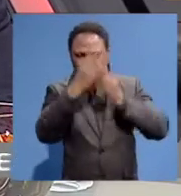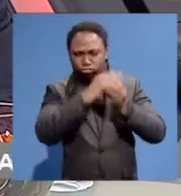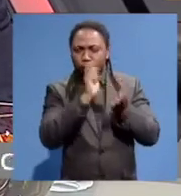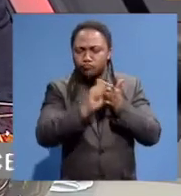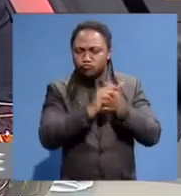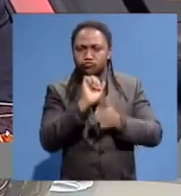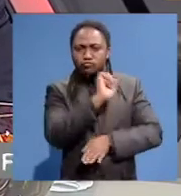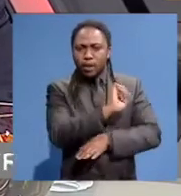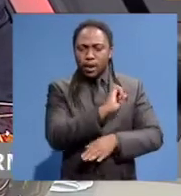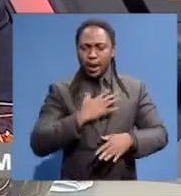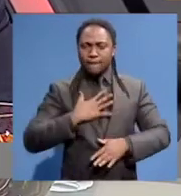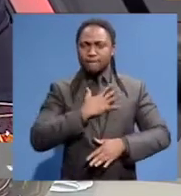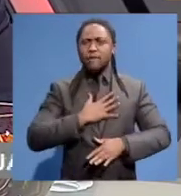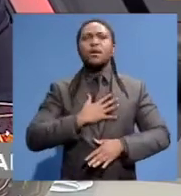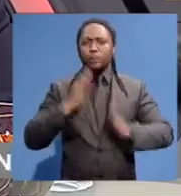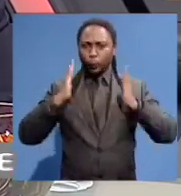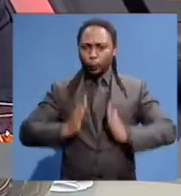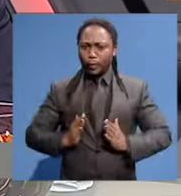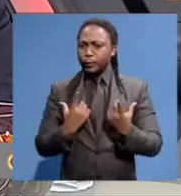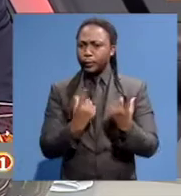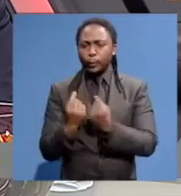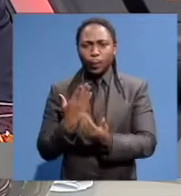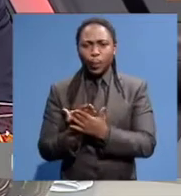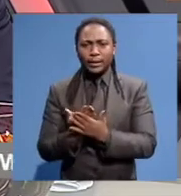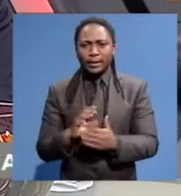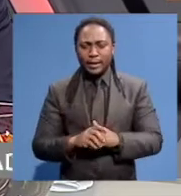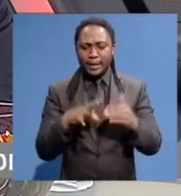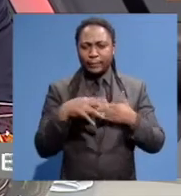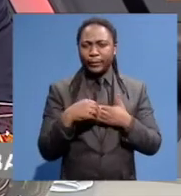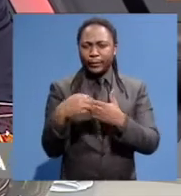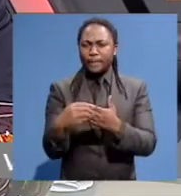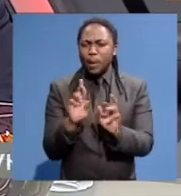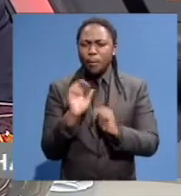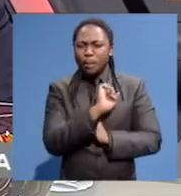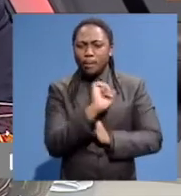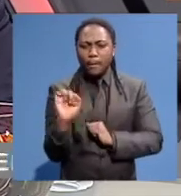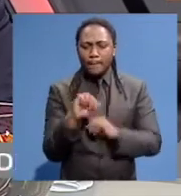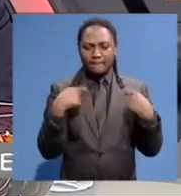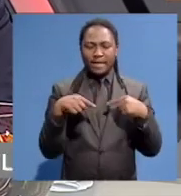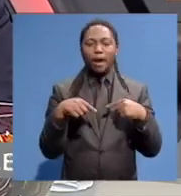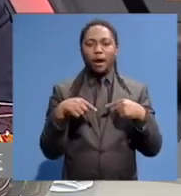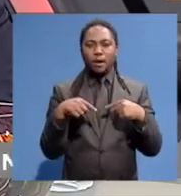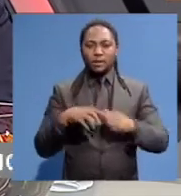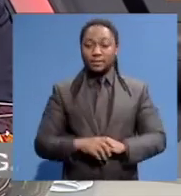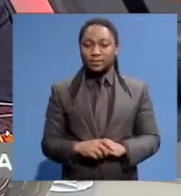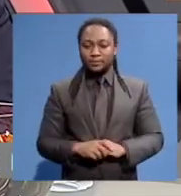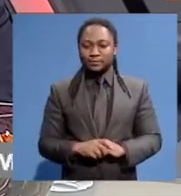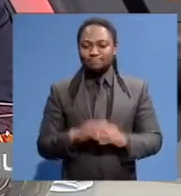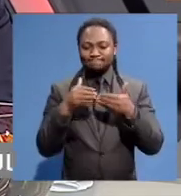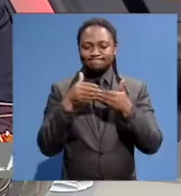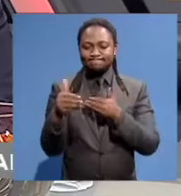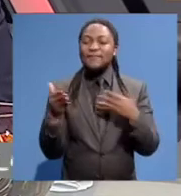He gave me a sense of what human beings can do when they are guided by their hopes and not by their fears. And when we return,